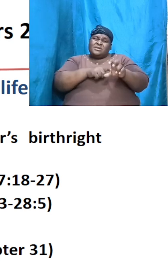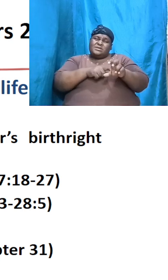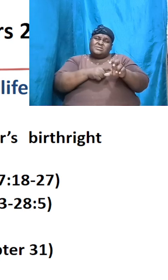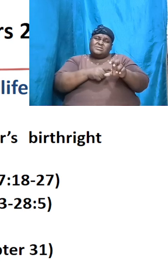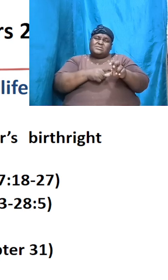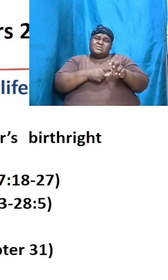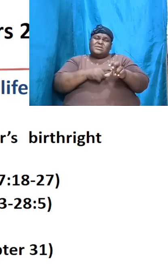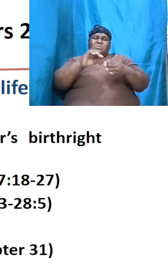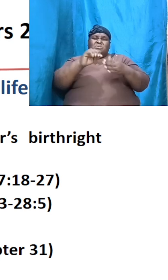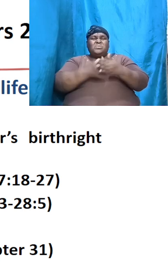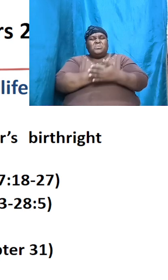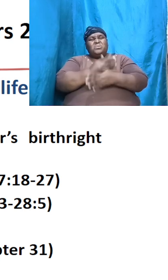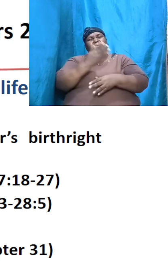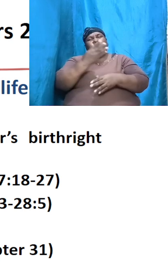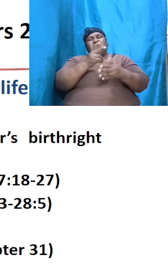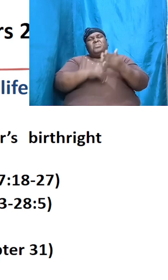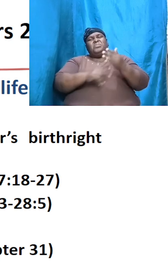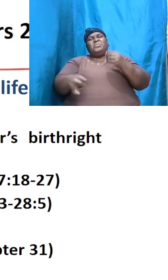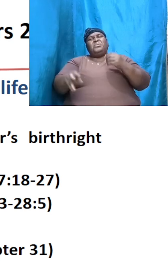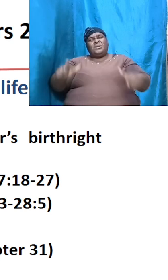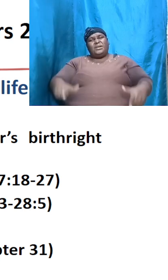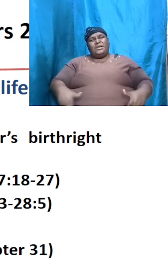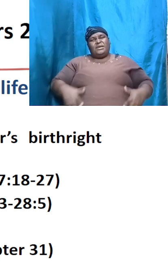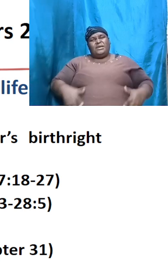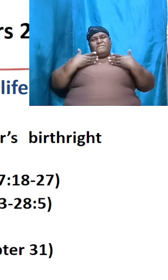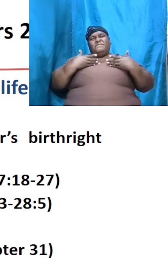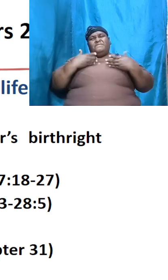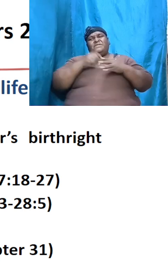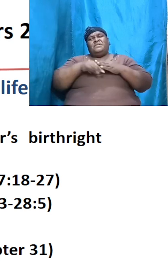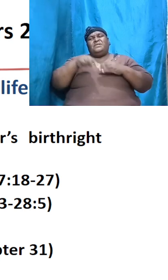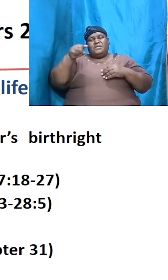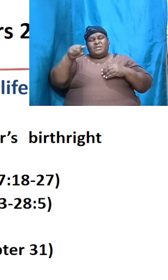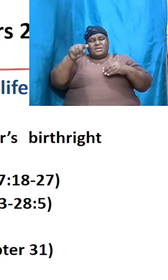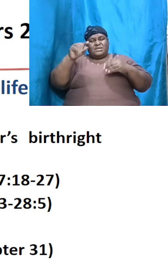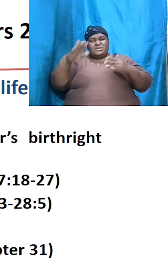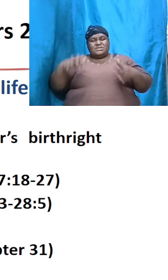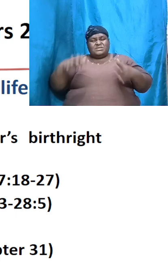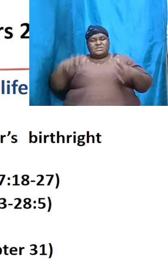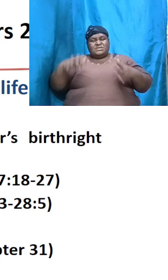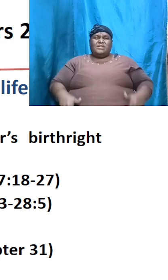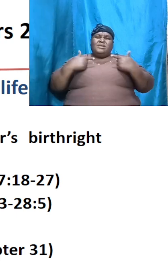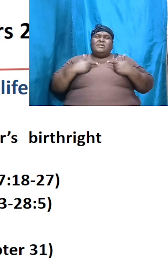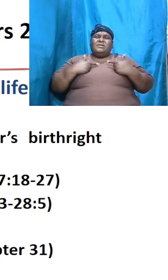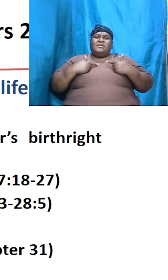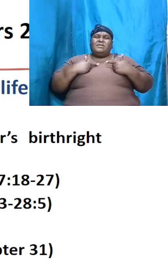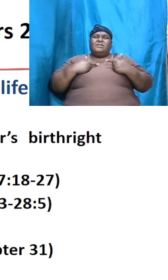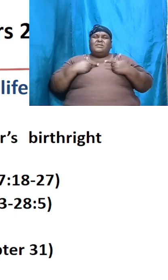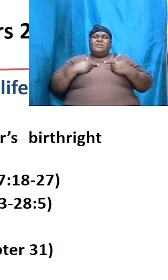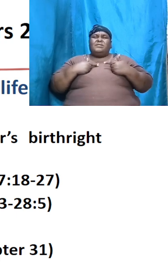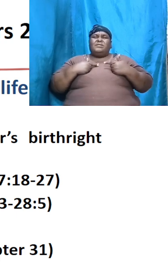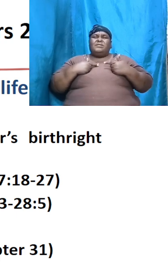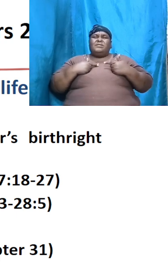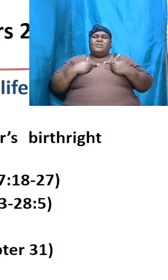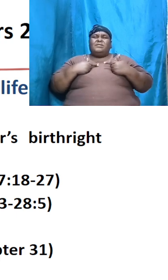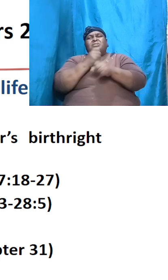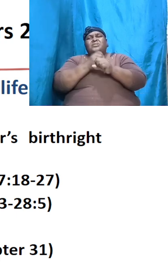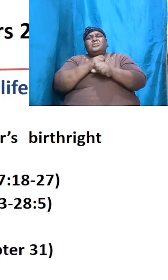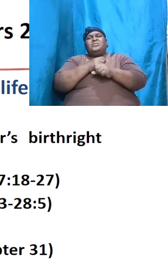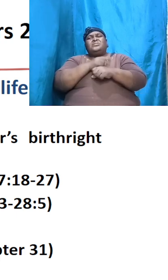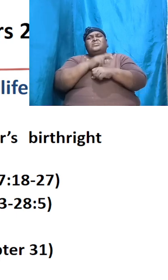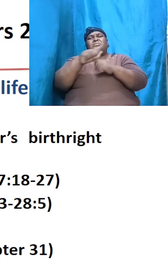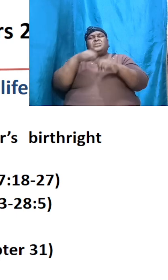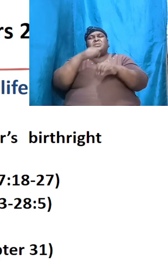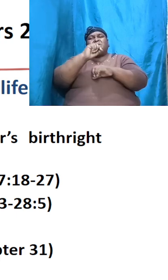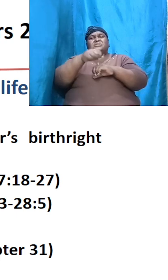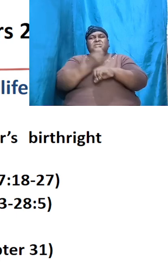in his life and he was really pushing and doing his best to reconstruct his life and to draw near to God and